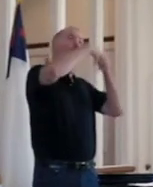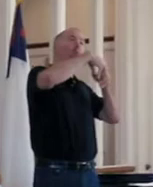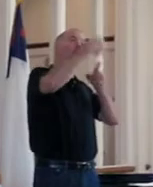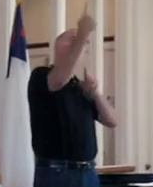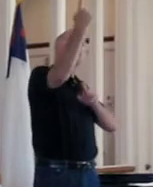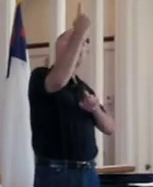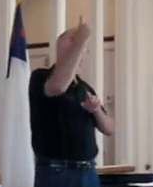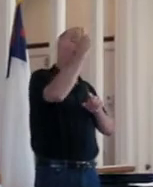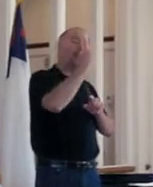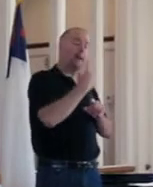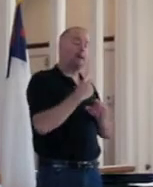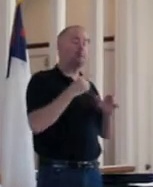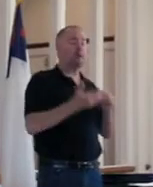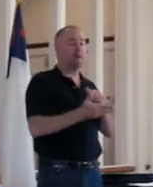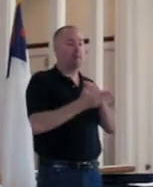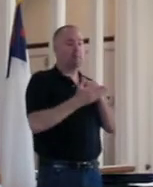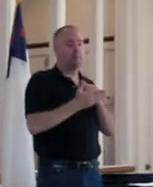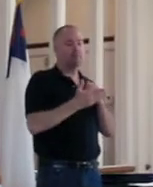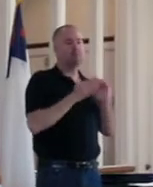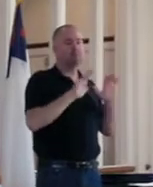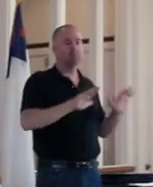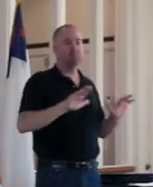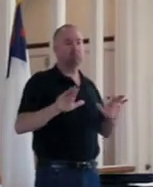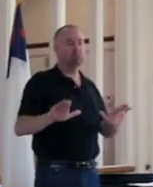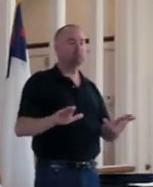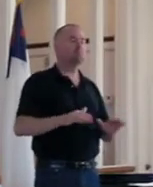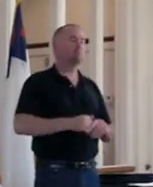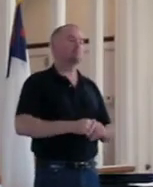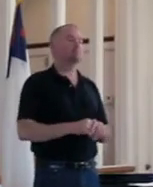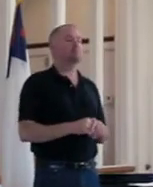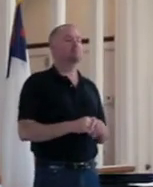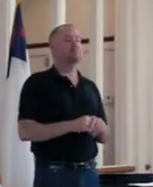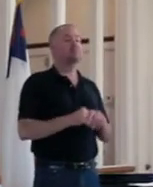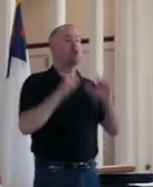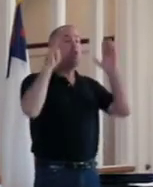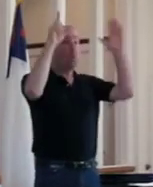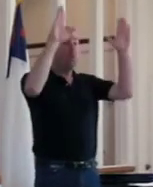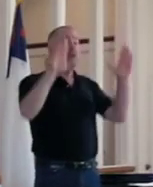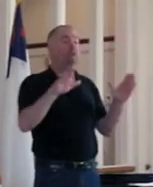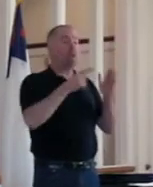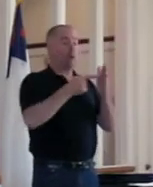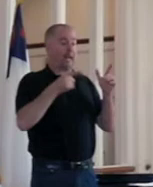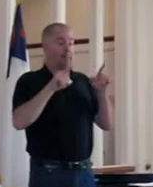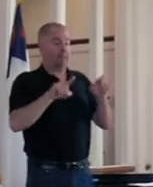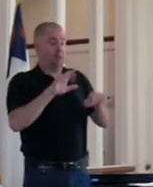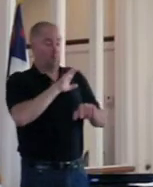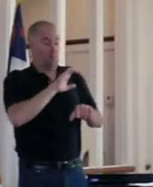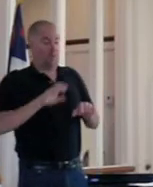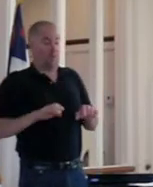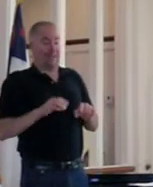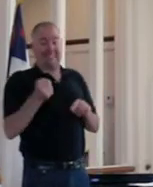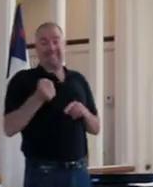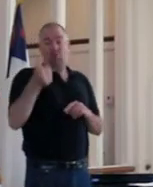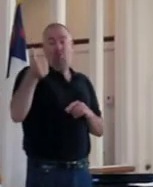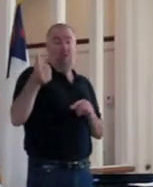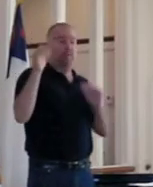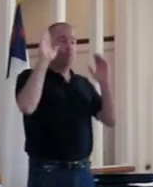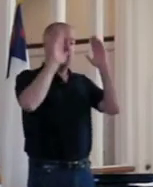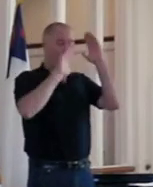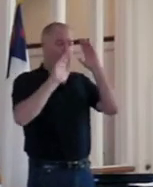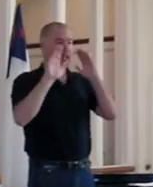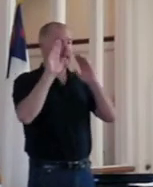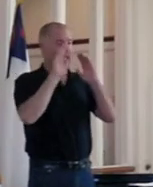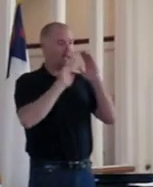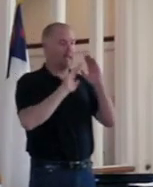and settle you down. It's wonderful what happens when Christ displaces worry at